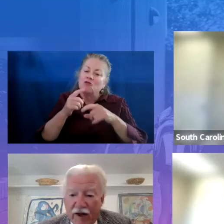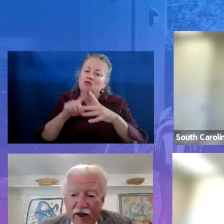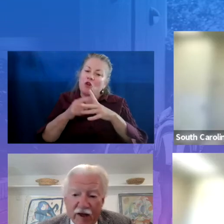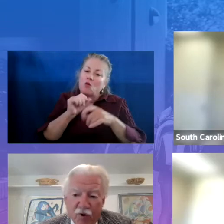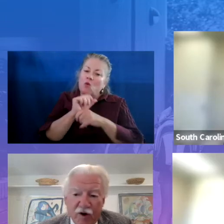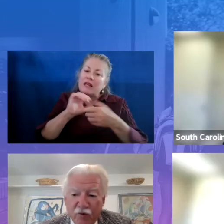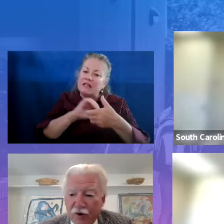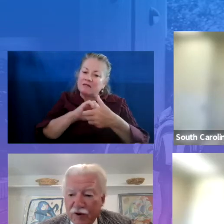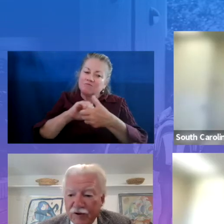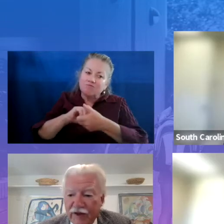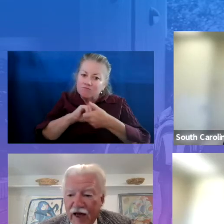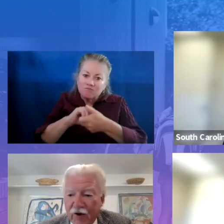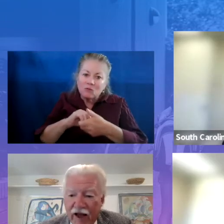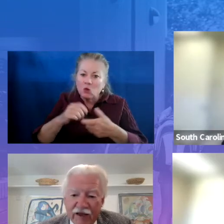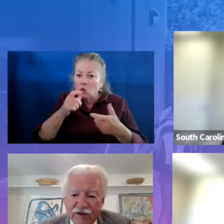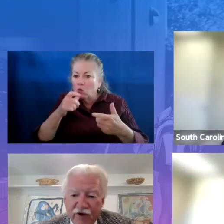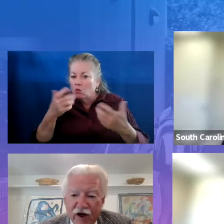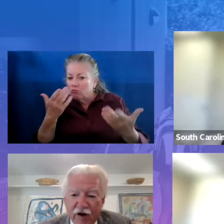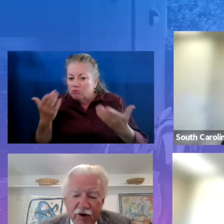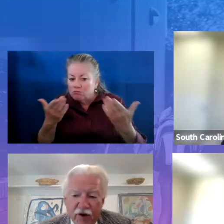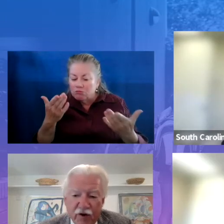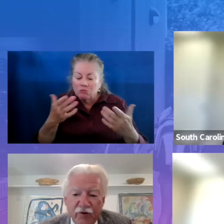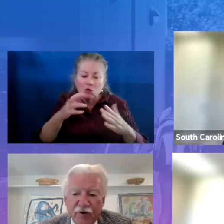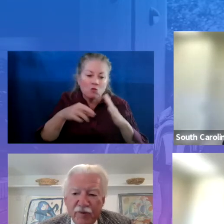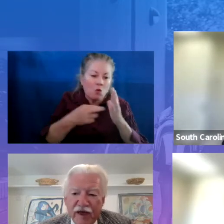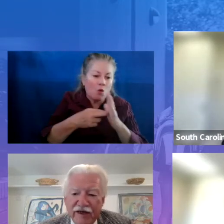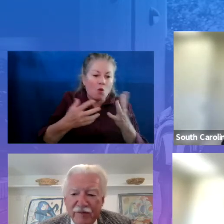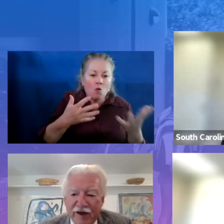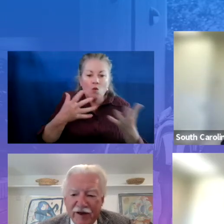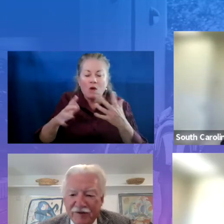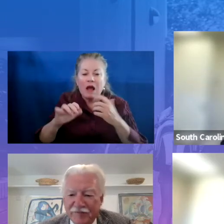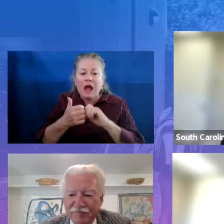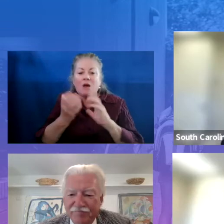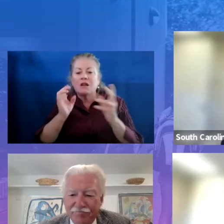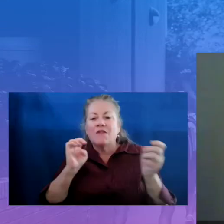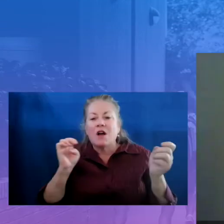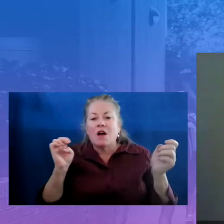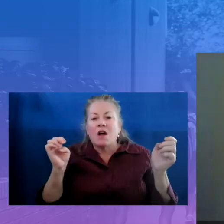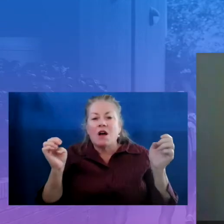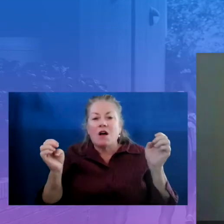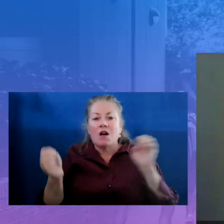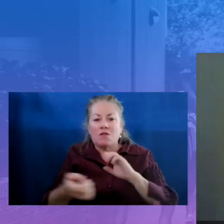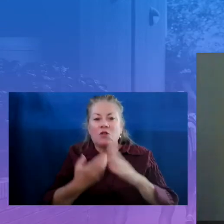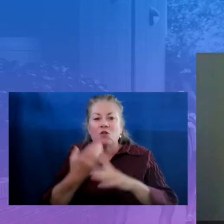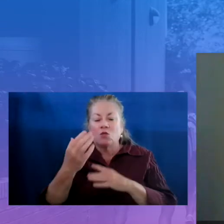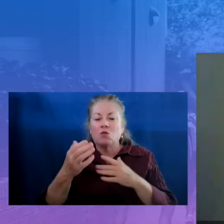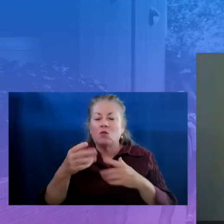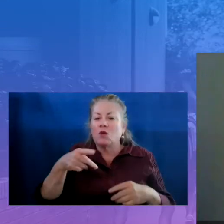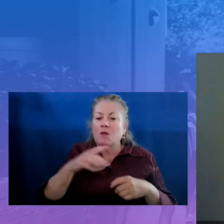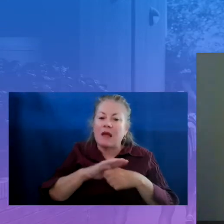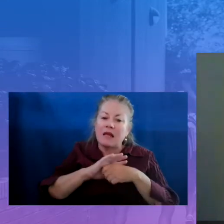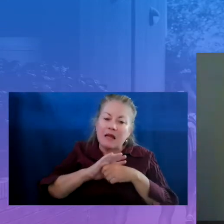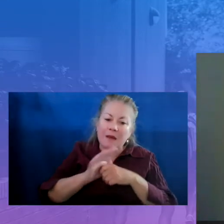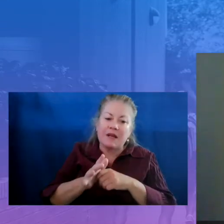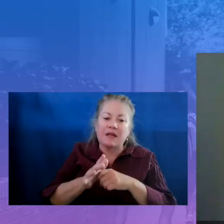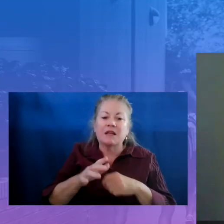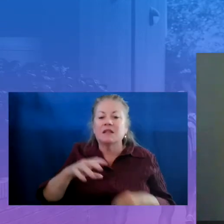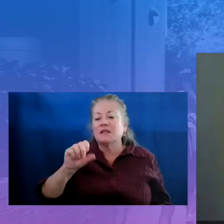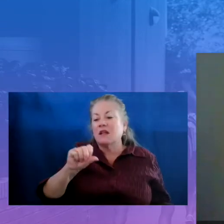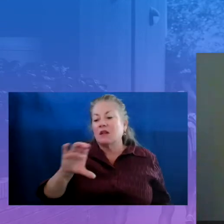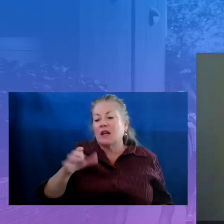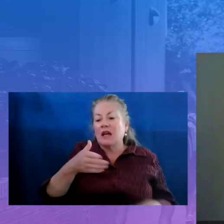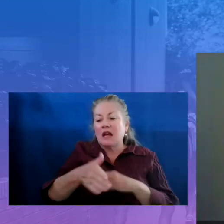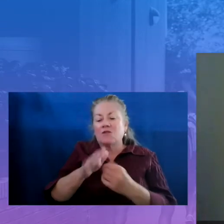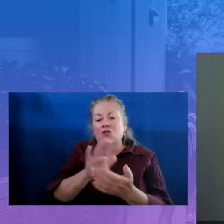held what roles and how it has evolved through the pandemic? The South Carolina After-School Alliance turns